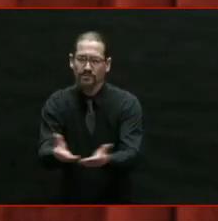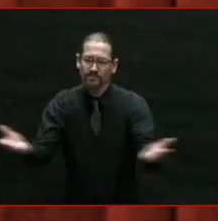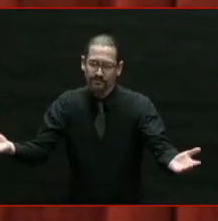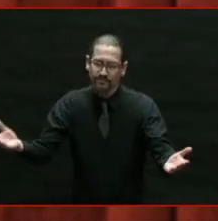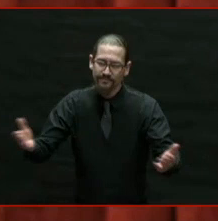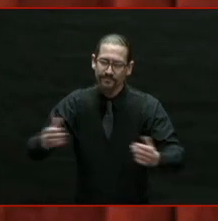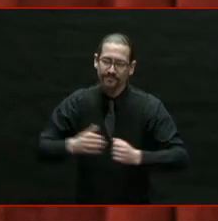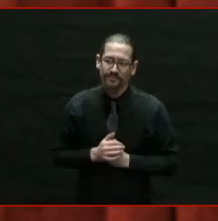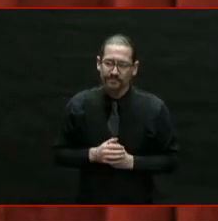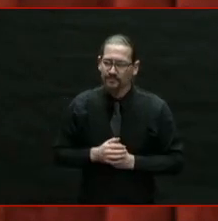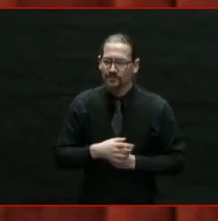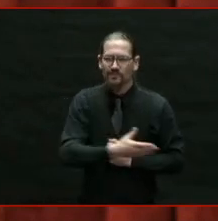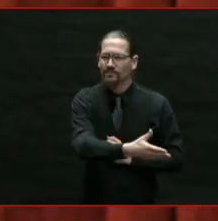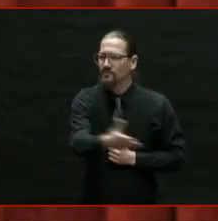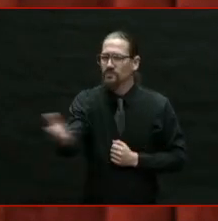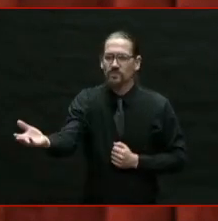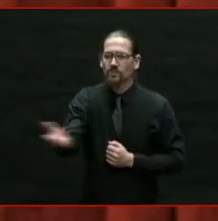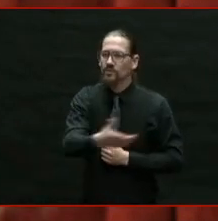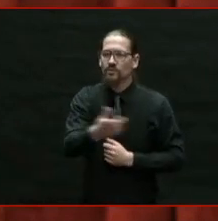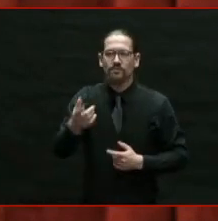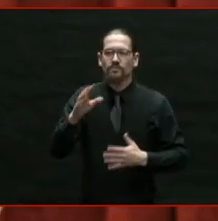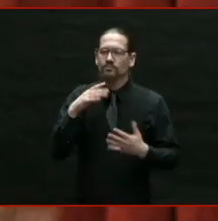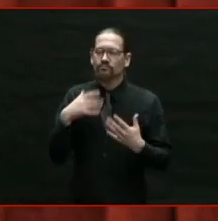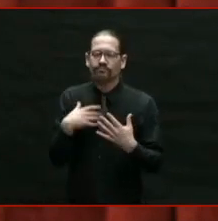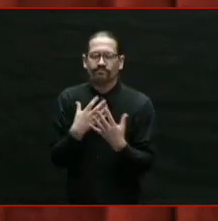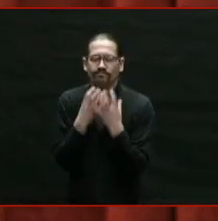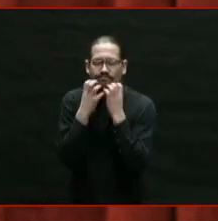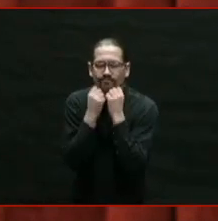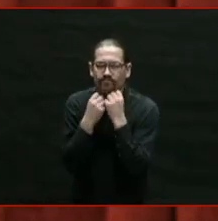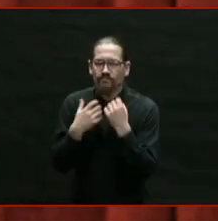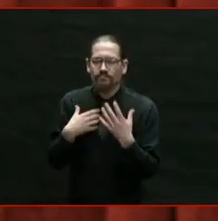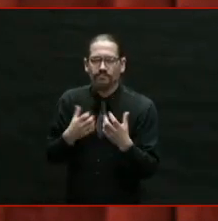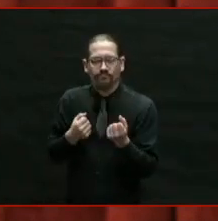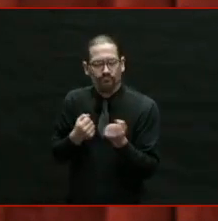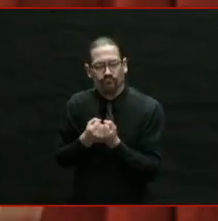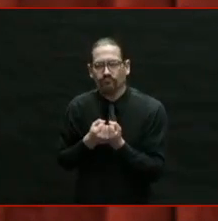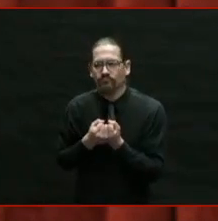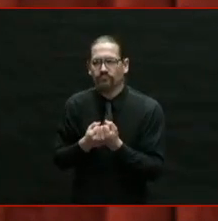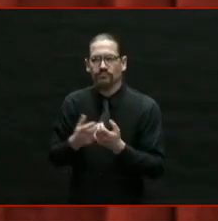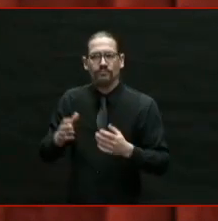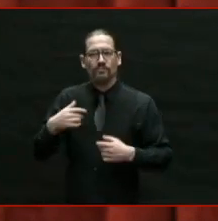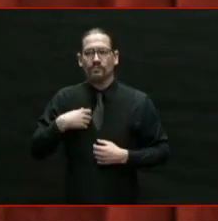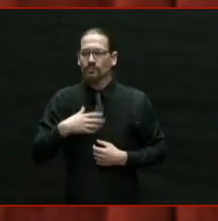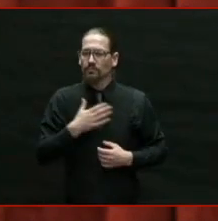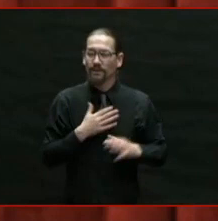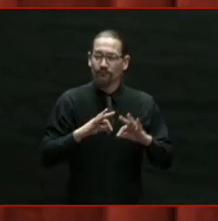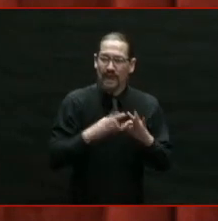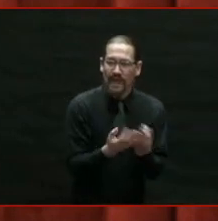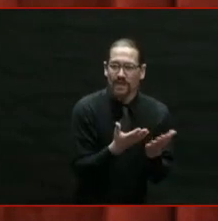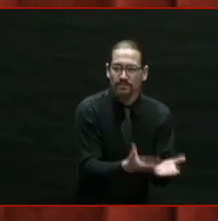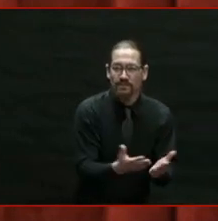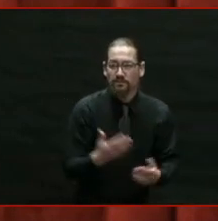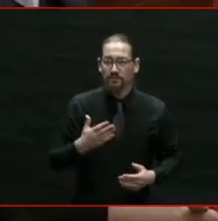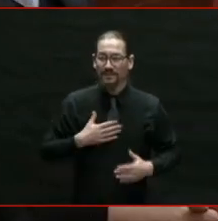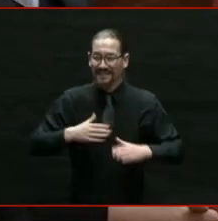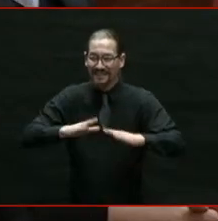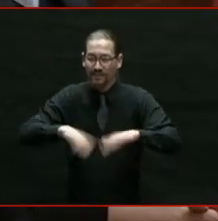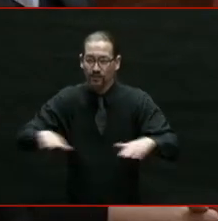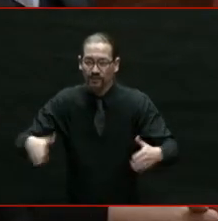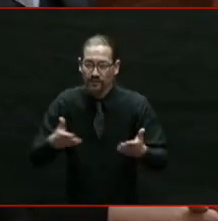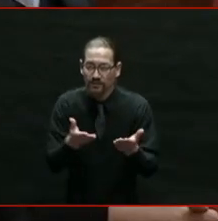embracing me. Thank you for embracing my family, my children who have grown up